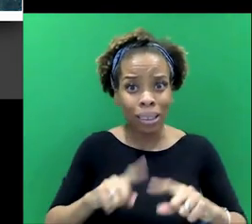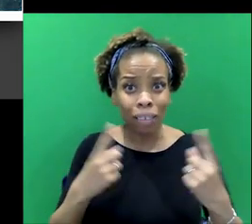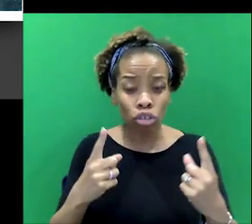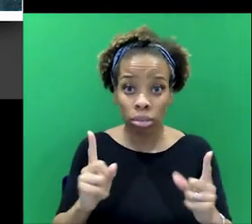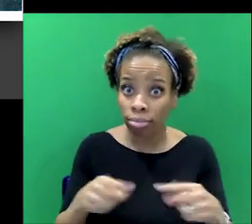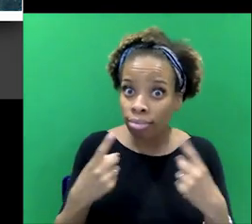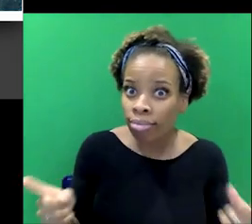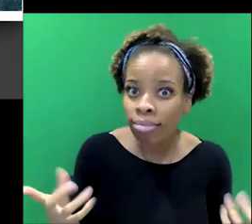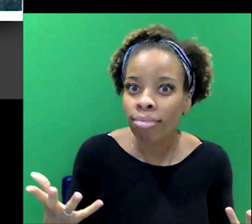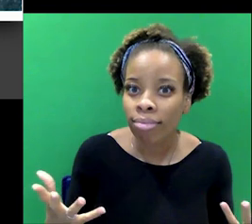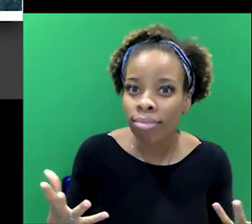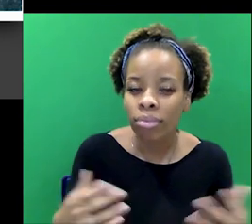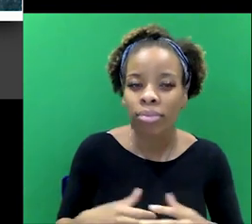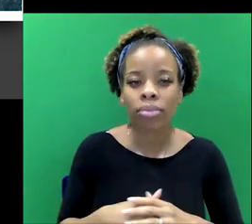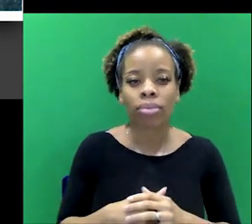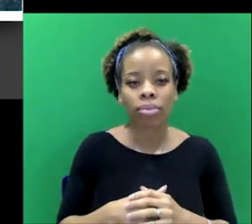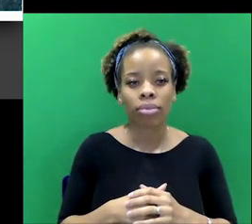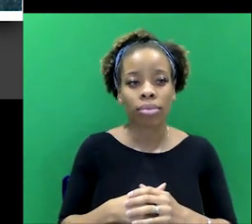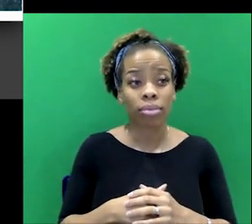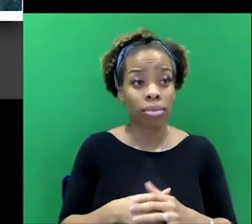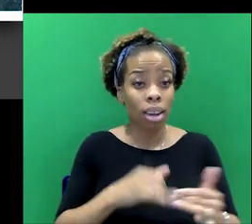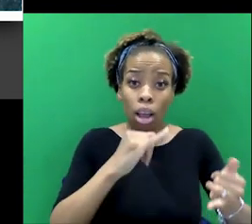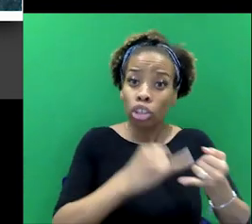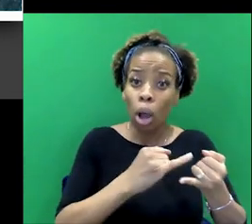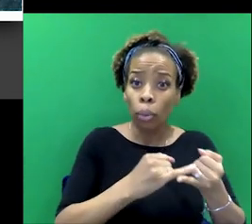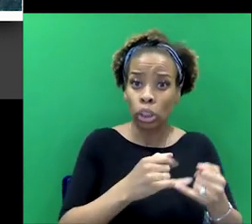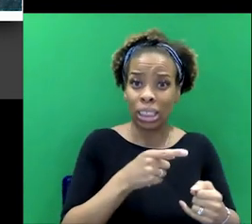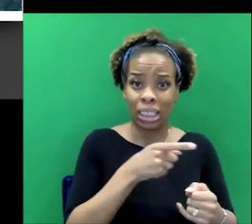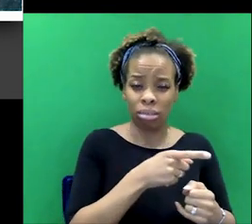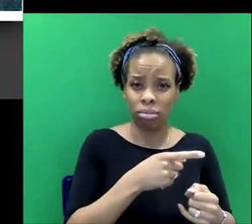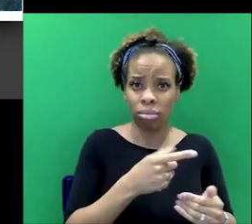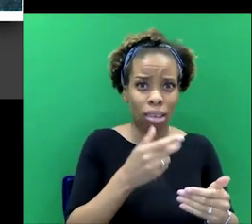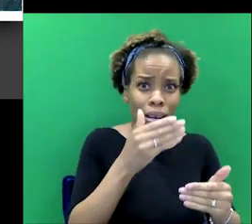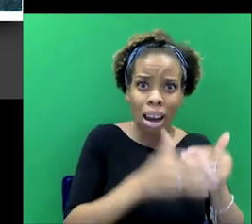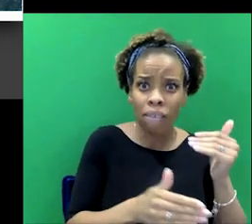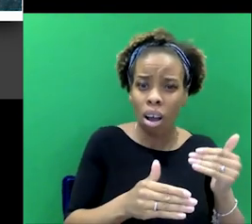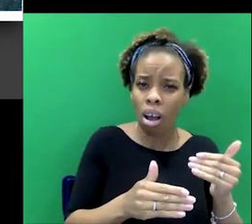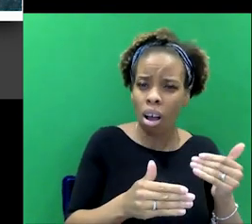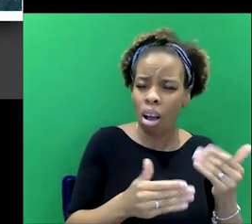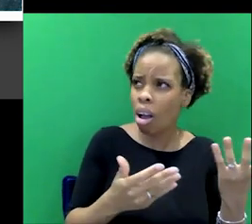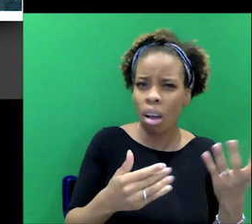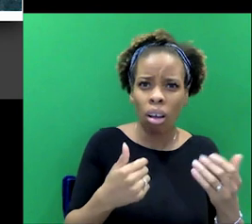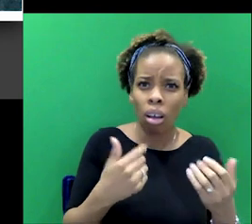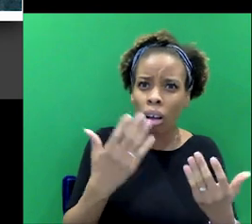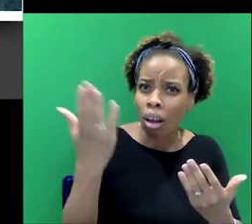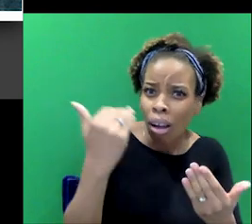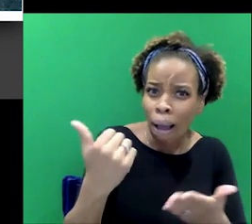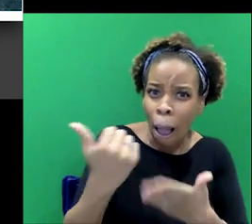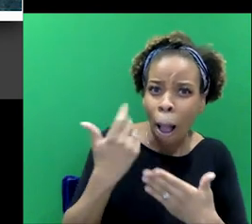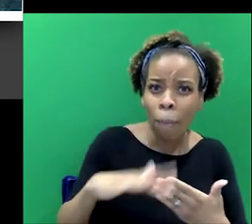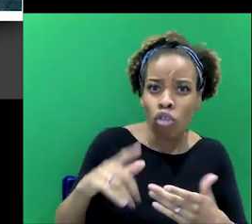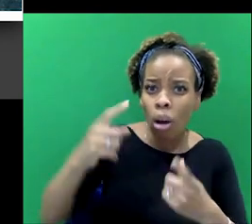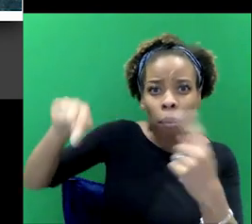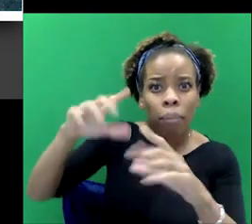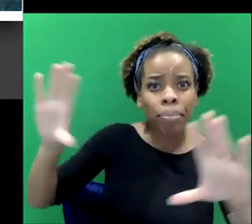Well, I don't know why Shapurji never appealed to, you know, the rest of the clergy. When he was being victimized, I don't know